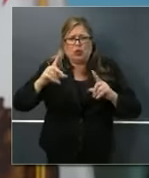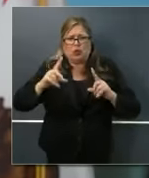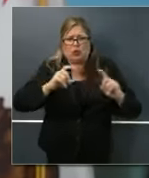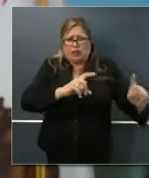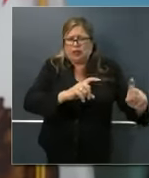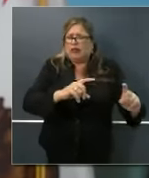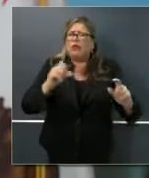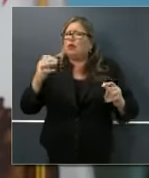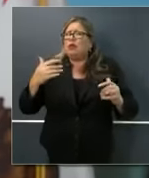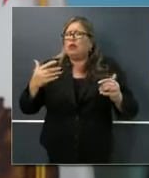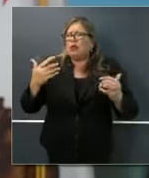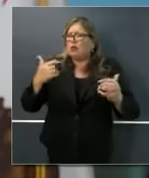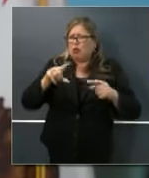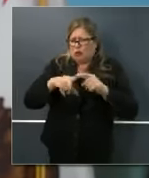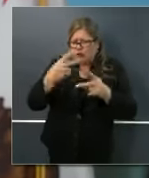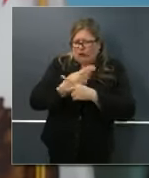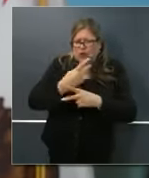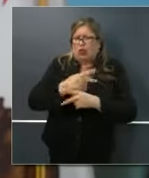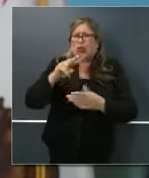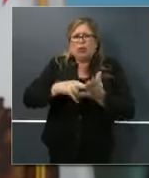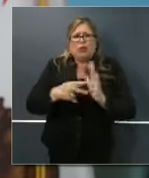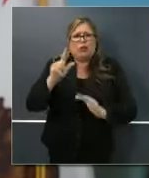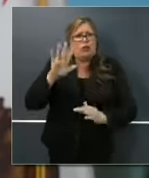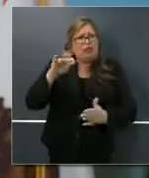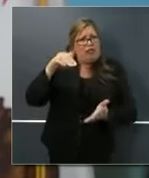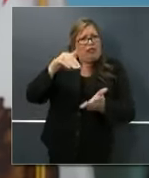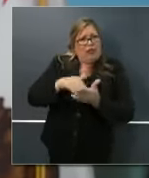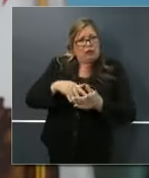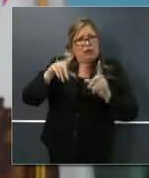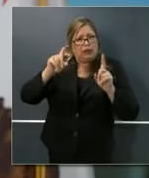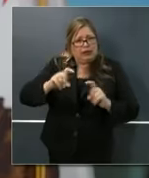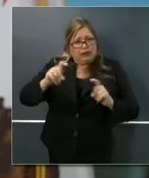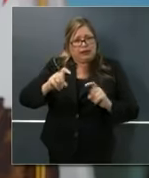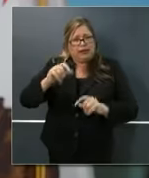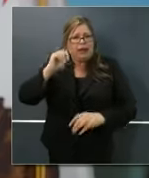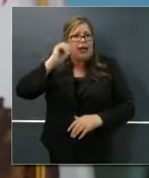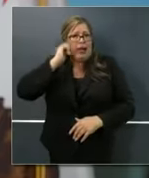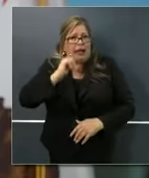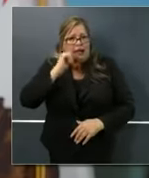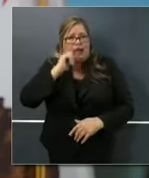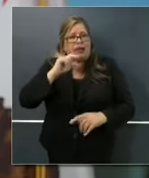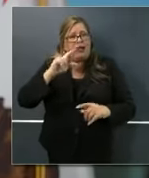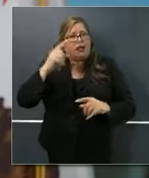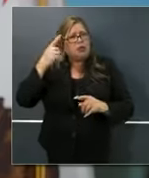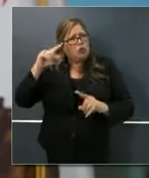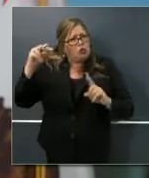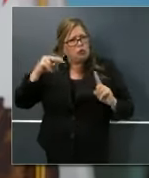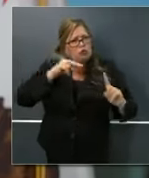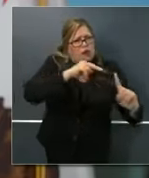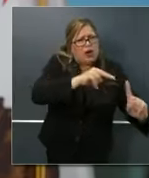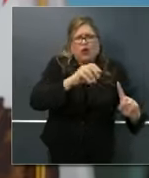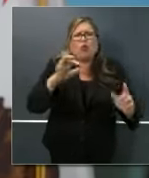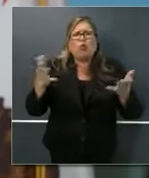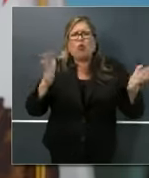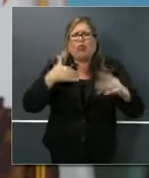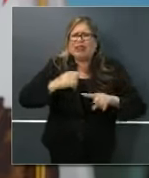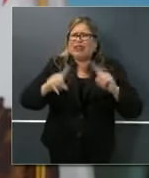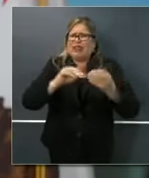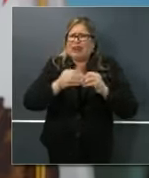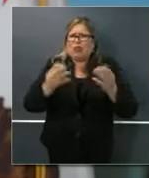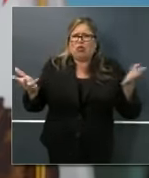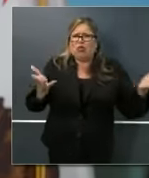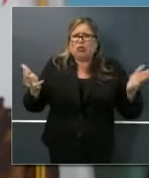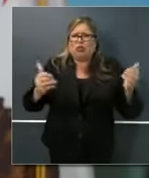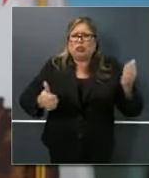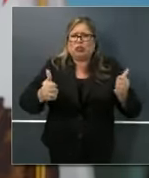for 25,000 tests a day to fulfill that requirement, or is there a different number you're looking for? Yeah, no, that